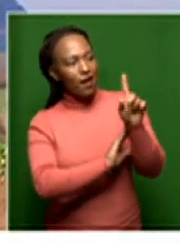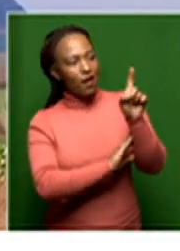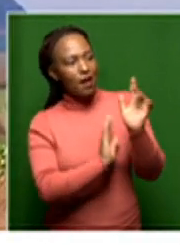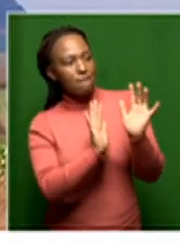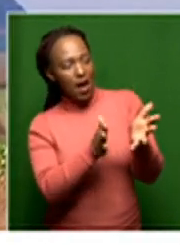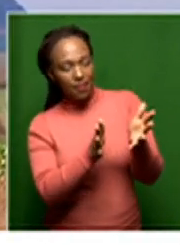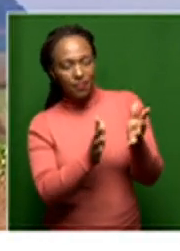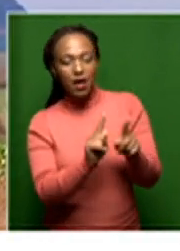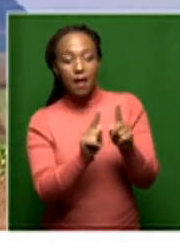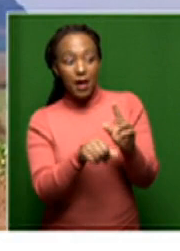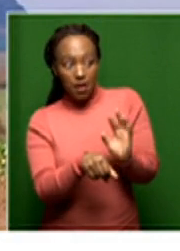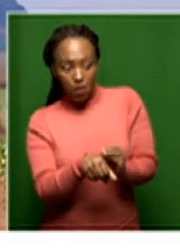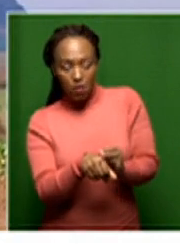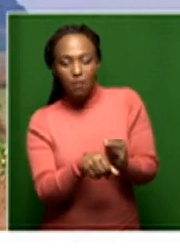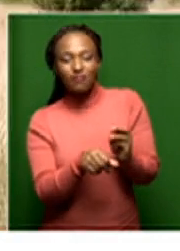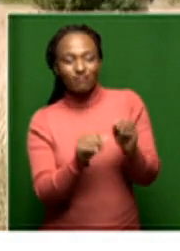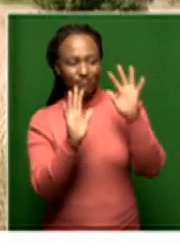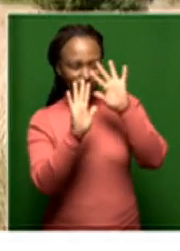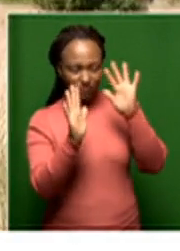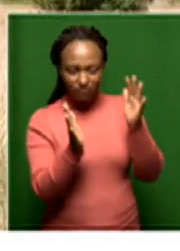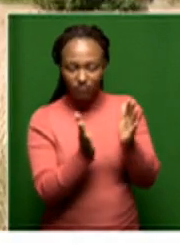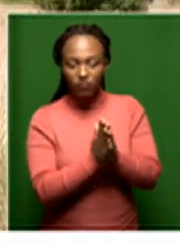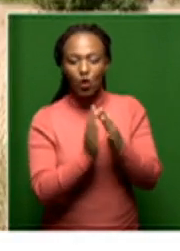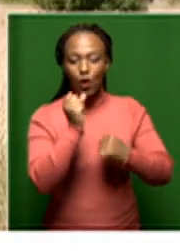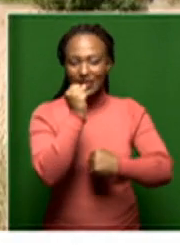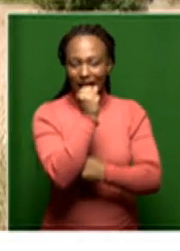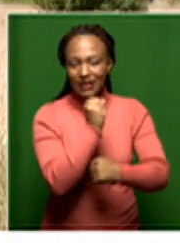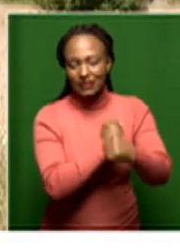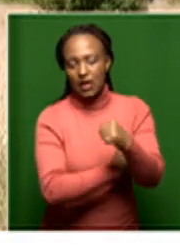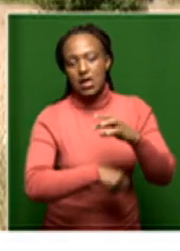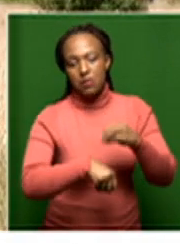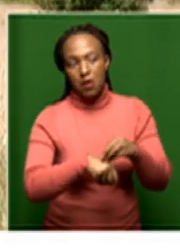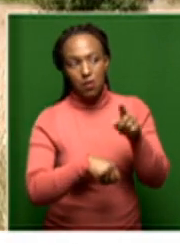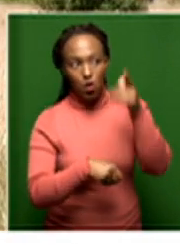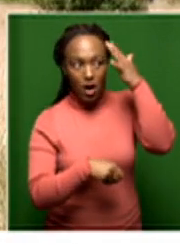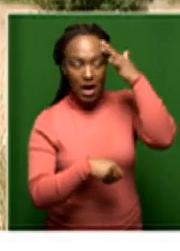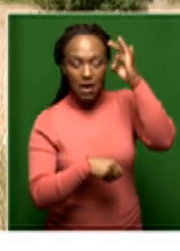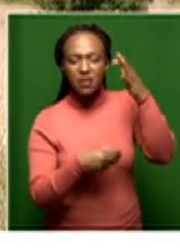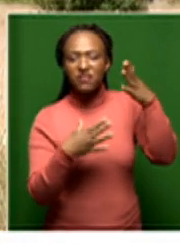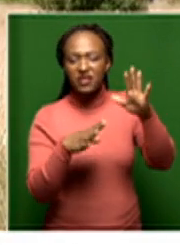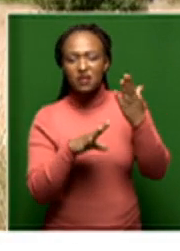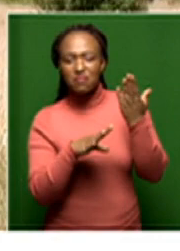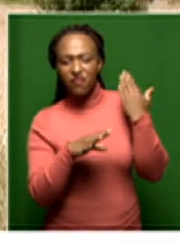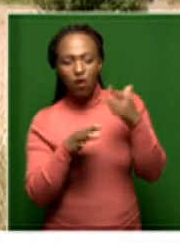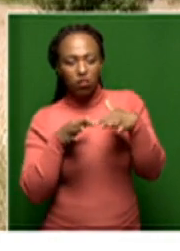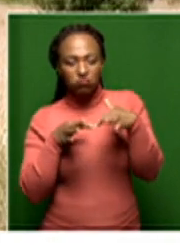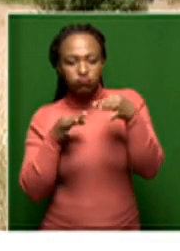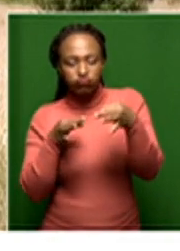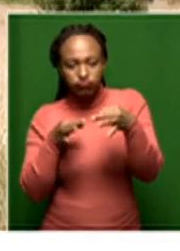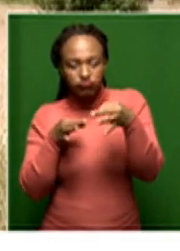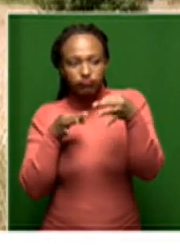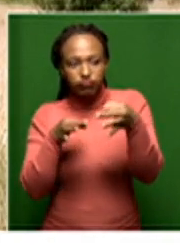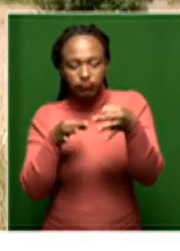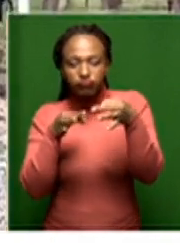alone. The problem overall is a structural problem. The government has postponed resolving the land